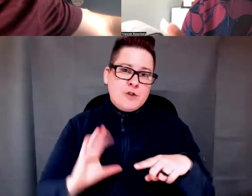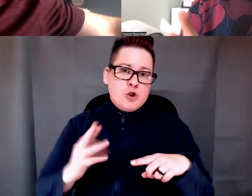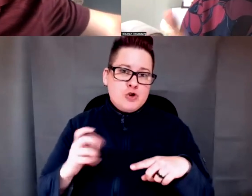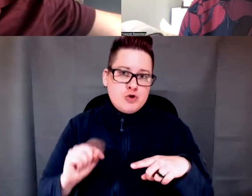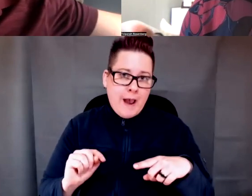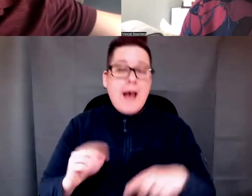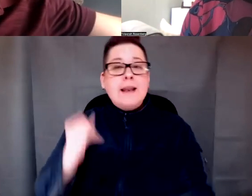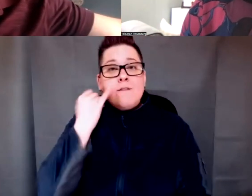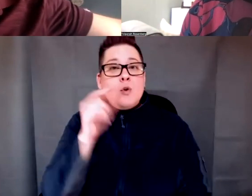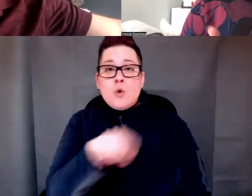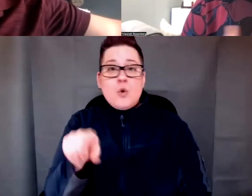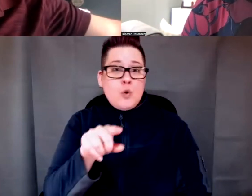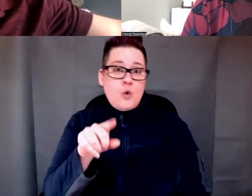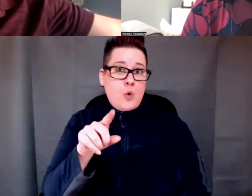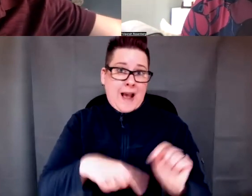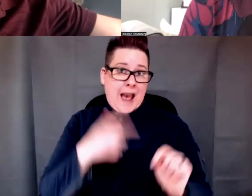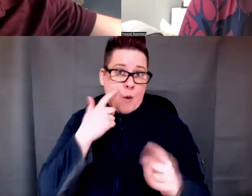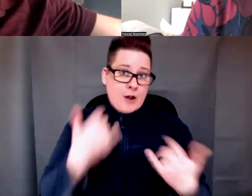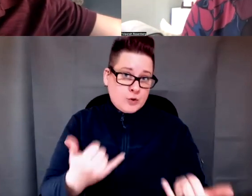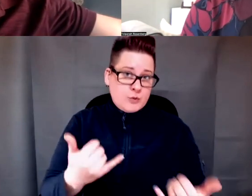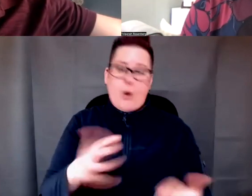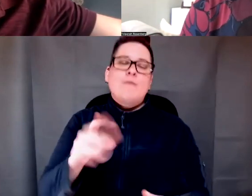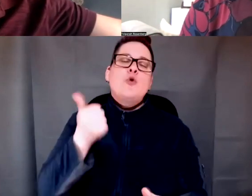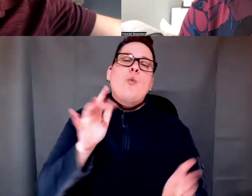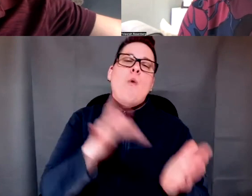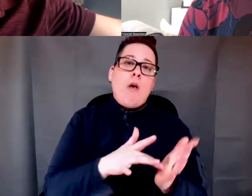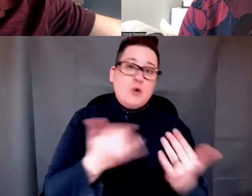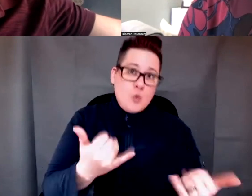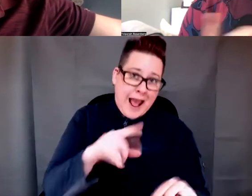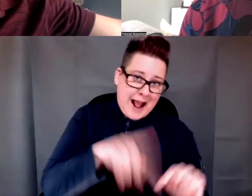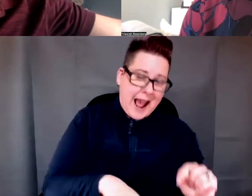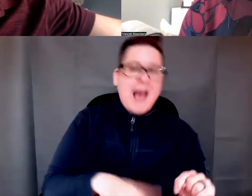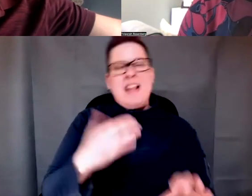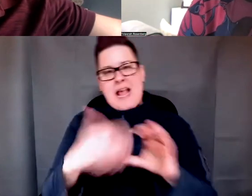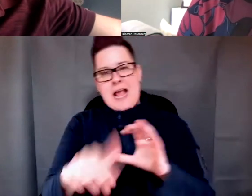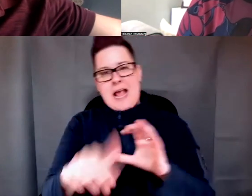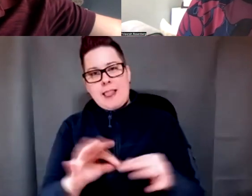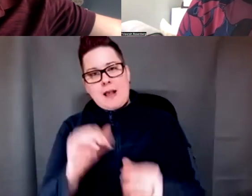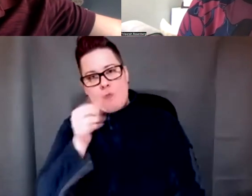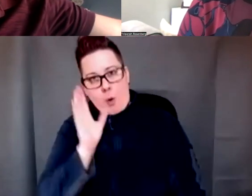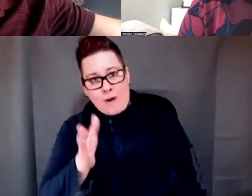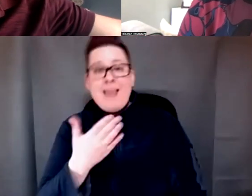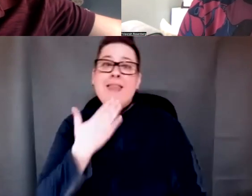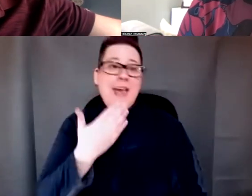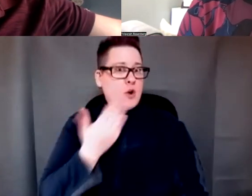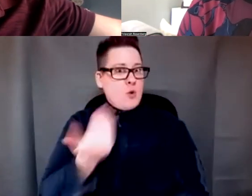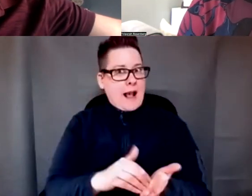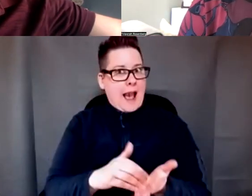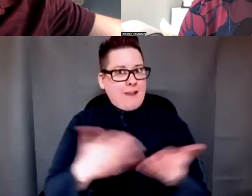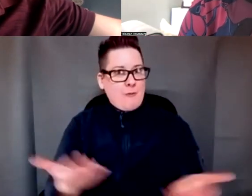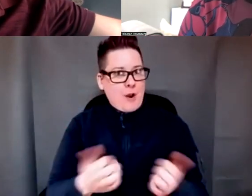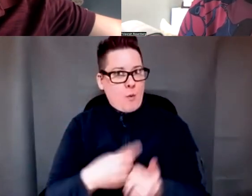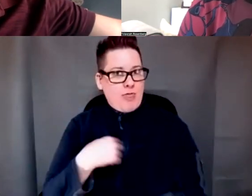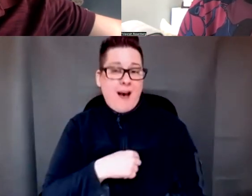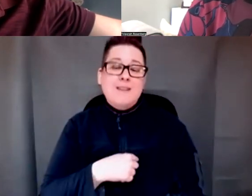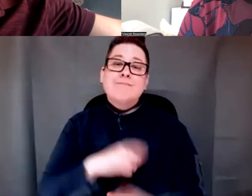you who won't be able to get to it today, will show up in your email tomorrow. Um, and again, thank you so much for spending the time with us and